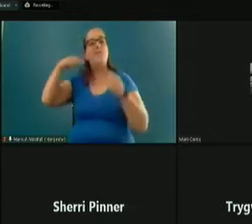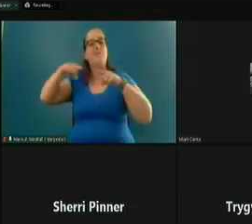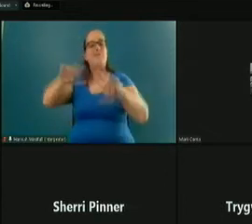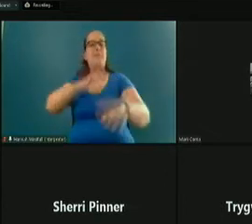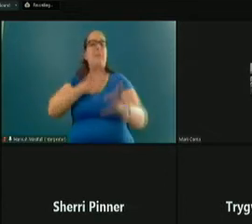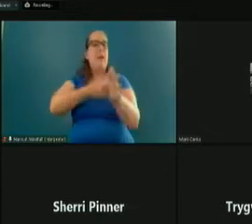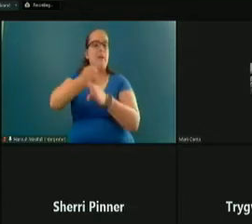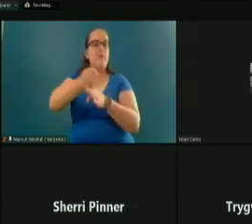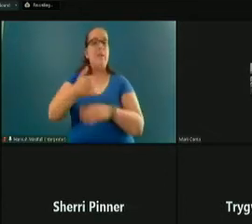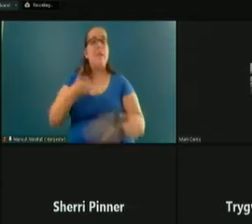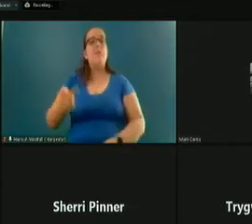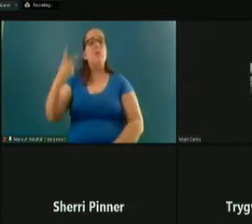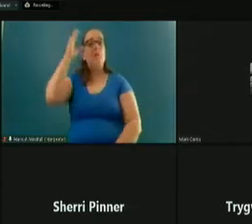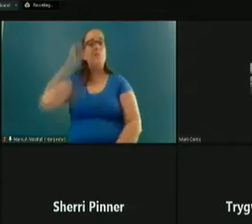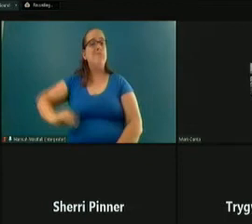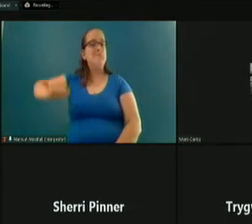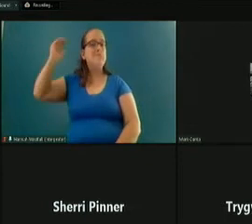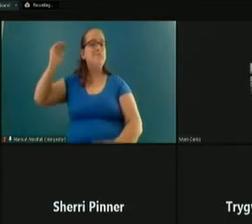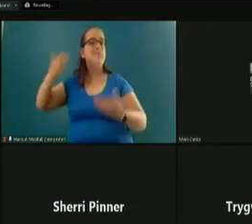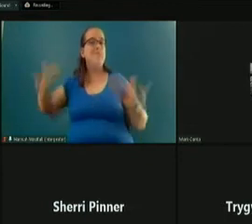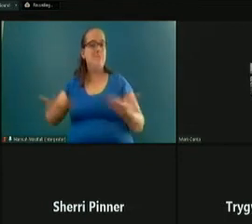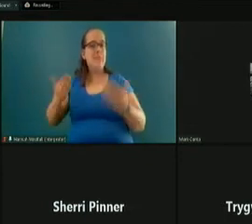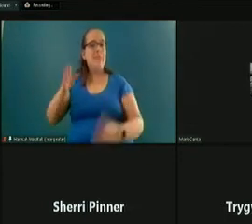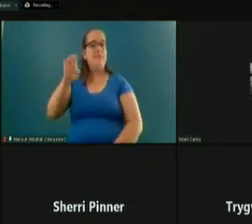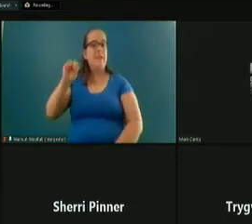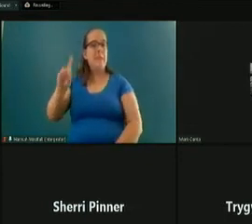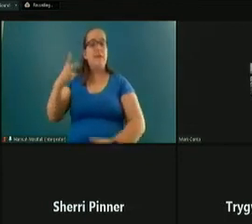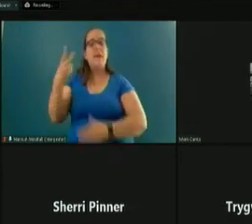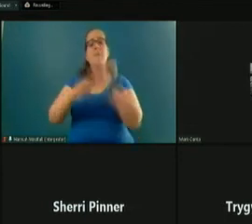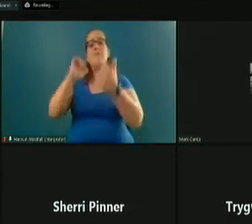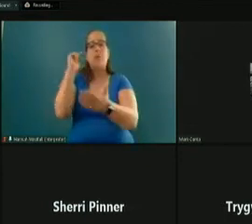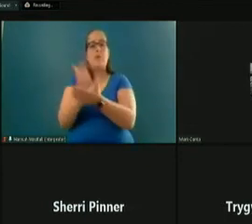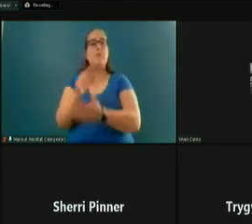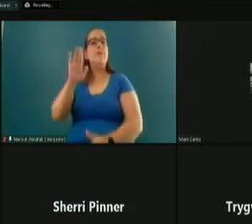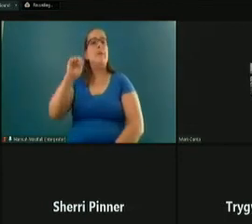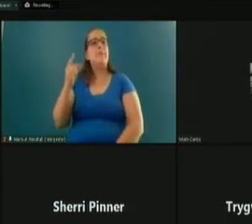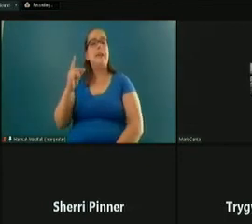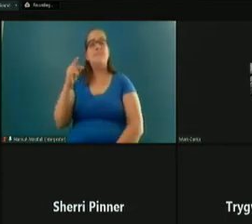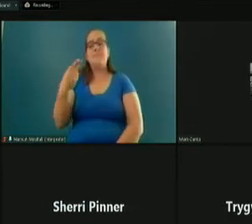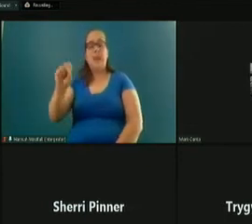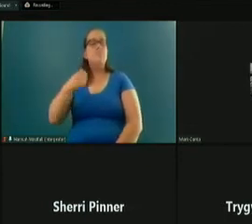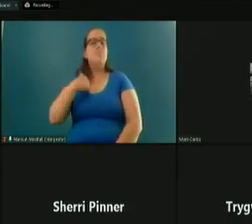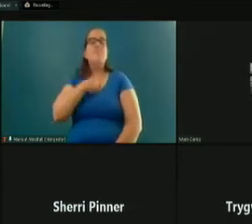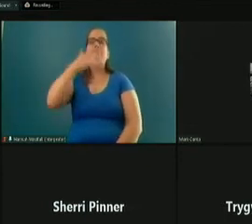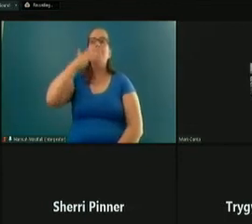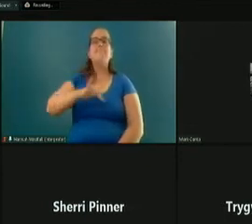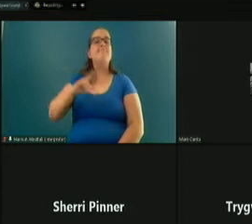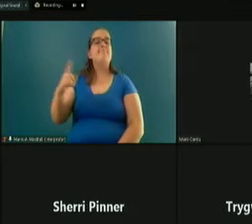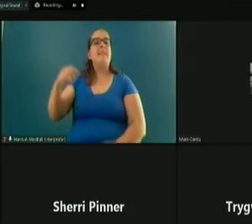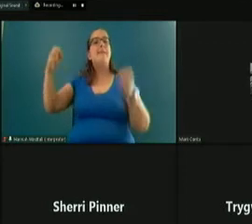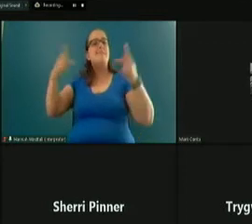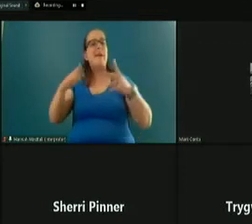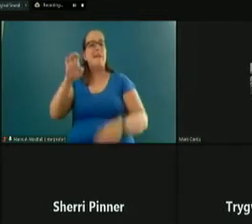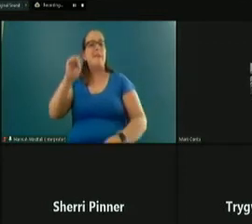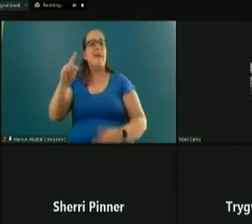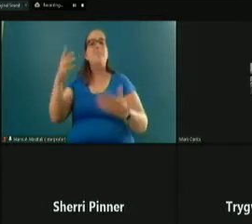We have two boys. We raised our boys here in Bend. Both graduated from Bend High, and we're very fortunate that they're back in Bend after